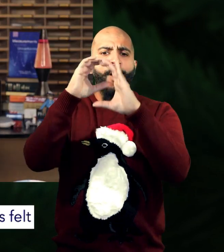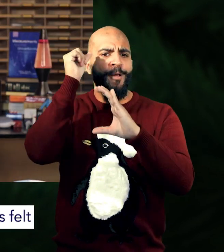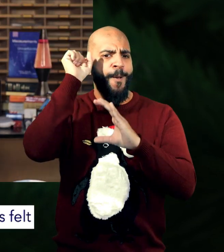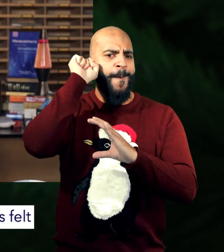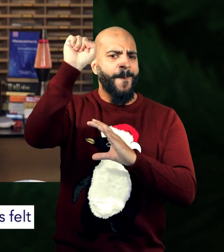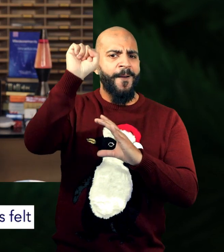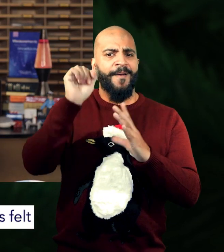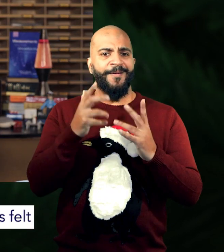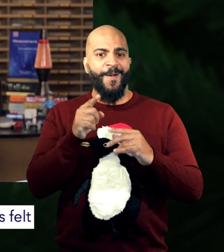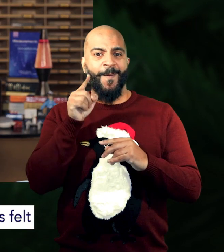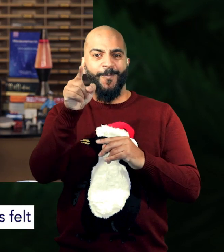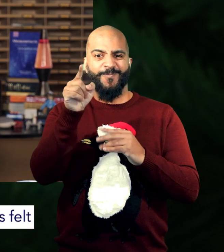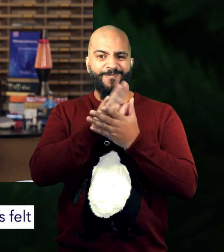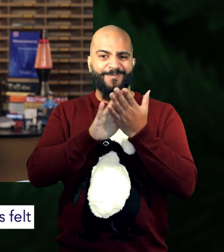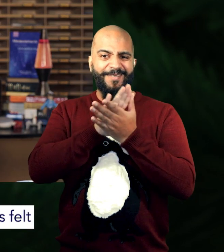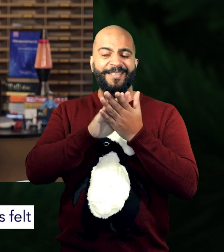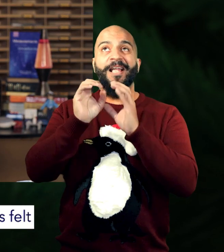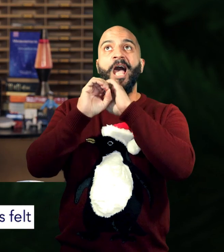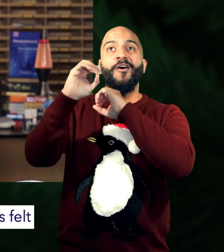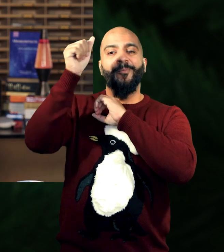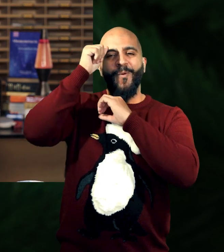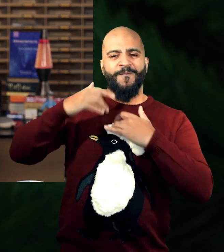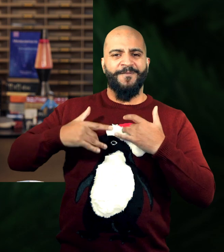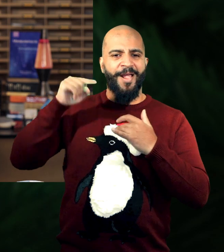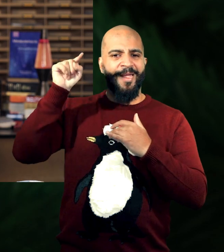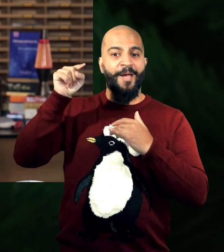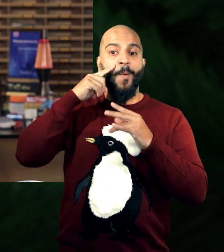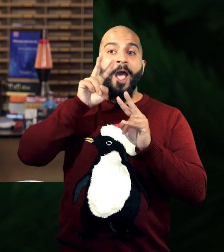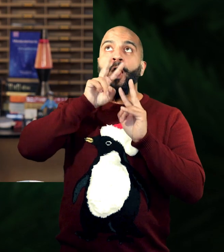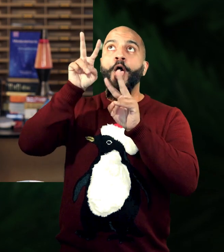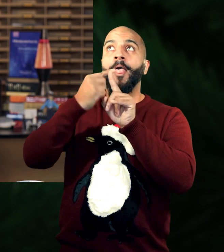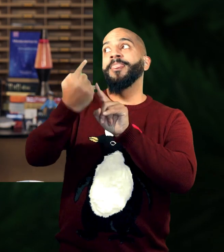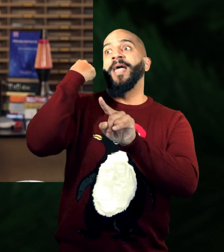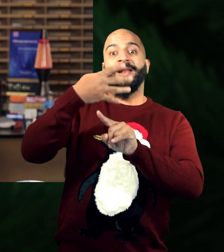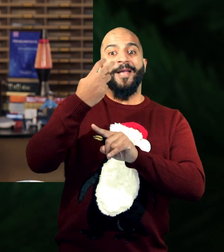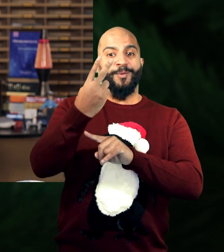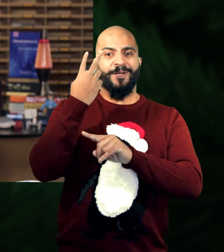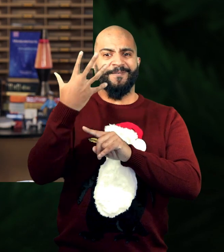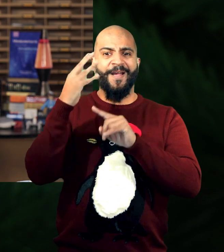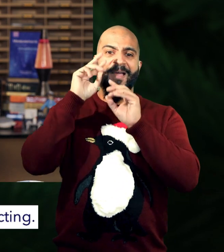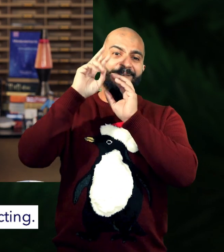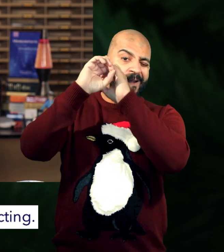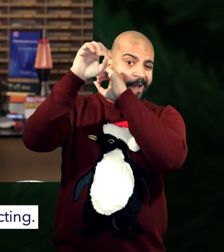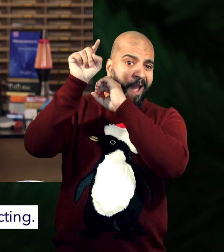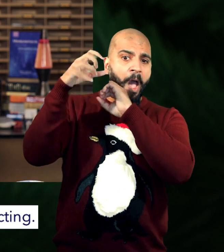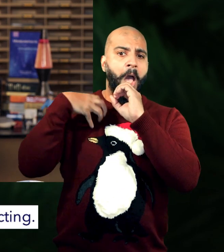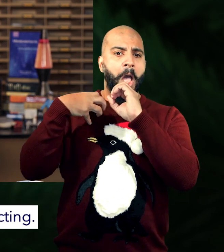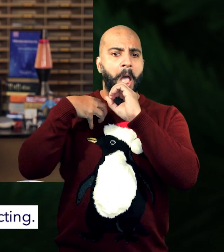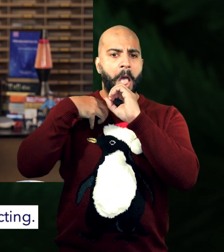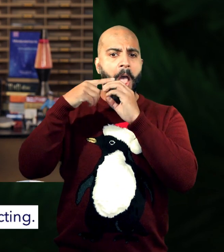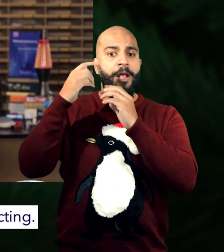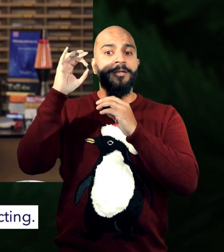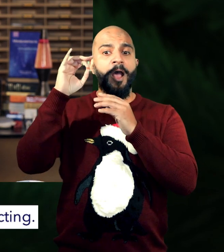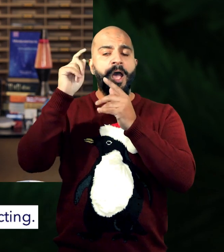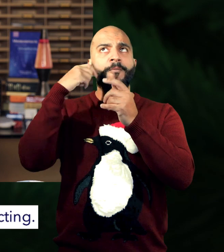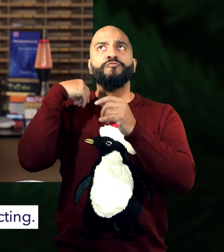So now, I ask you to imagine the surprise astronomers felt when they looked up at the night sky in 1925 and found out that the